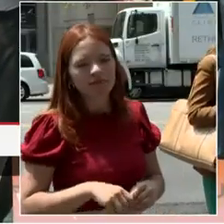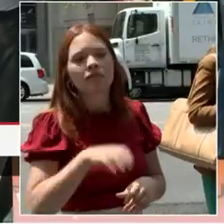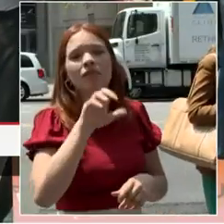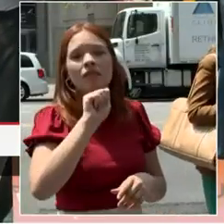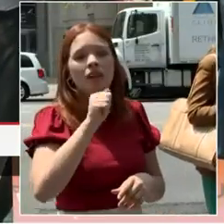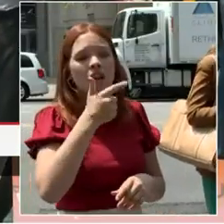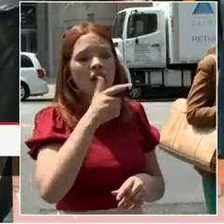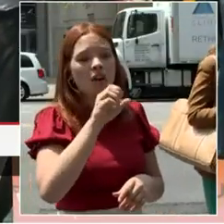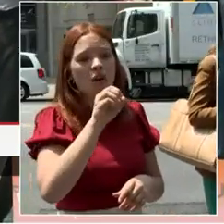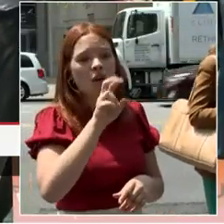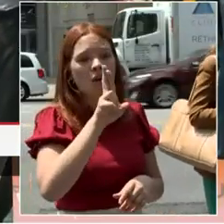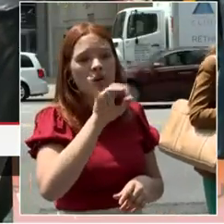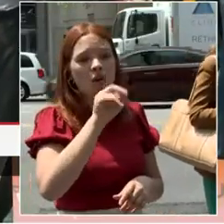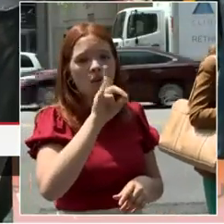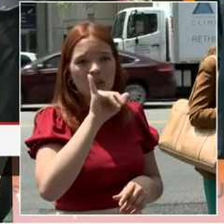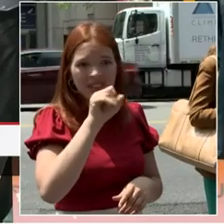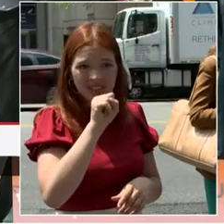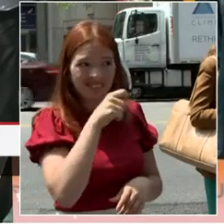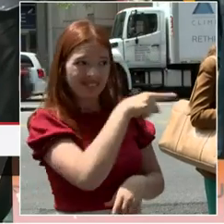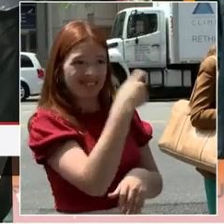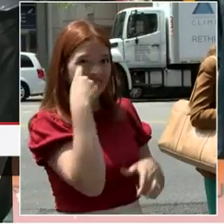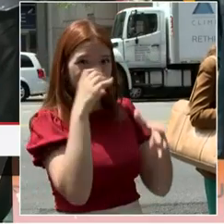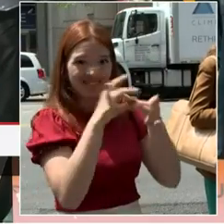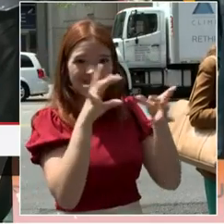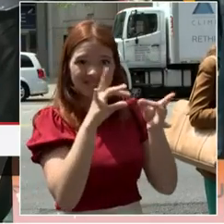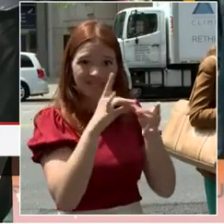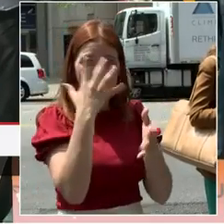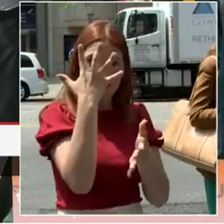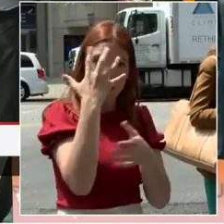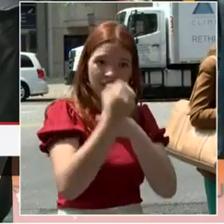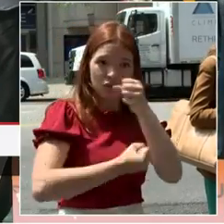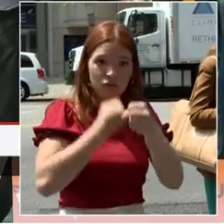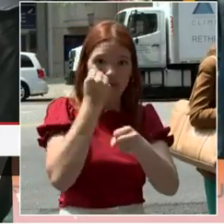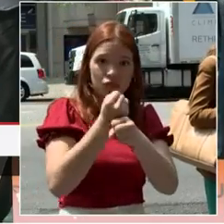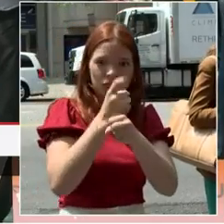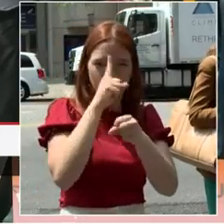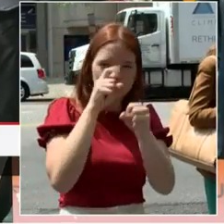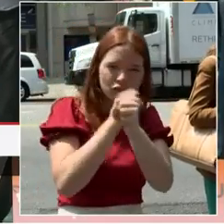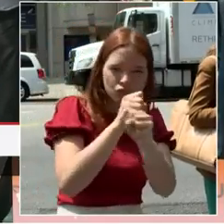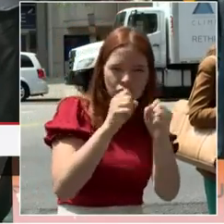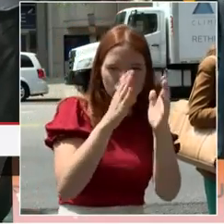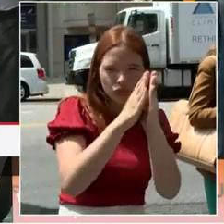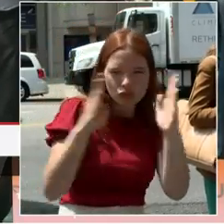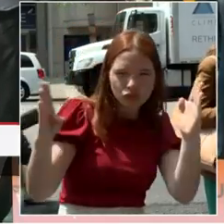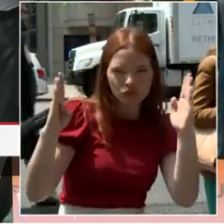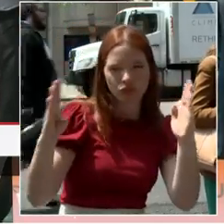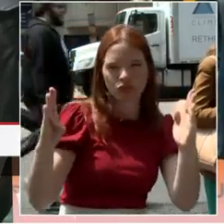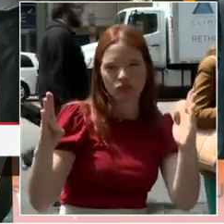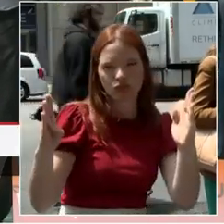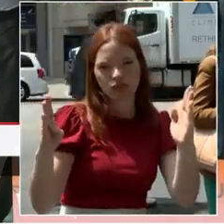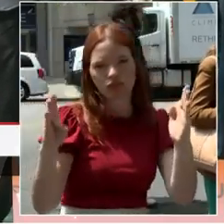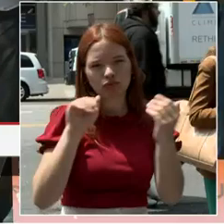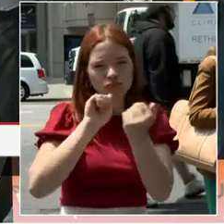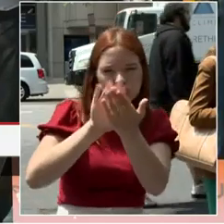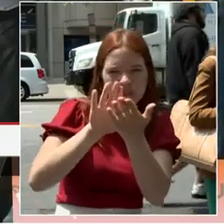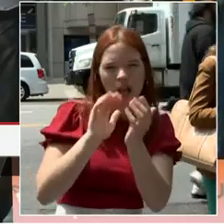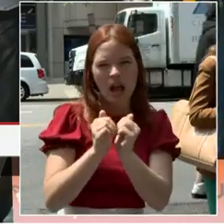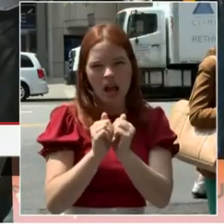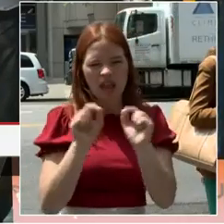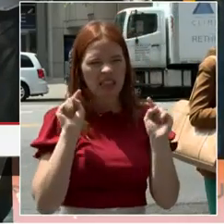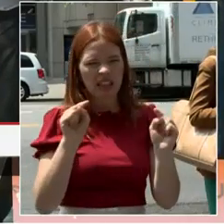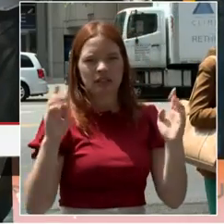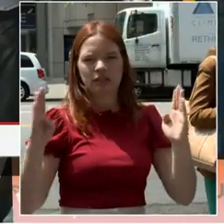strategy as a great input into that. But I would say in the discussions, if more